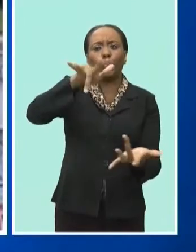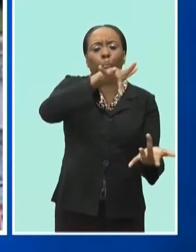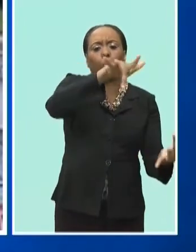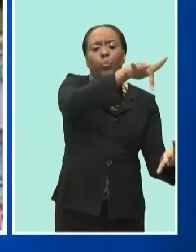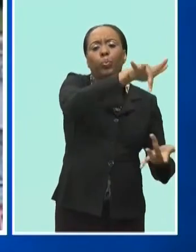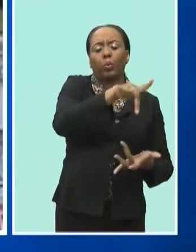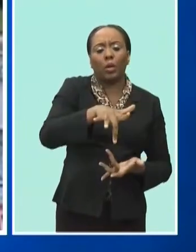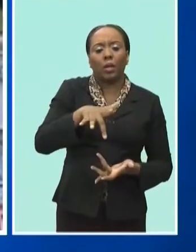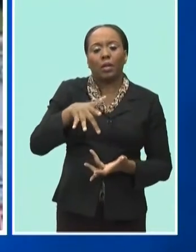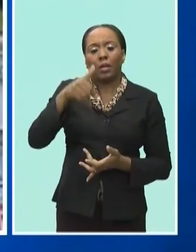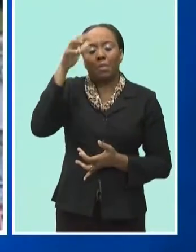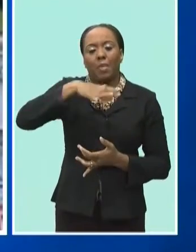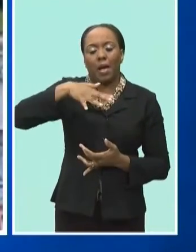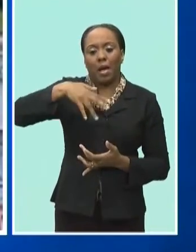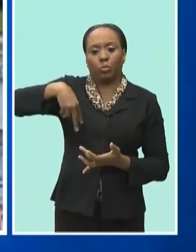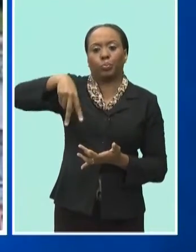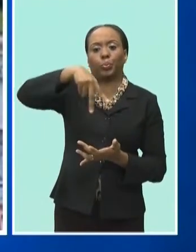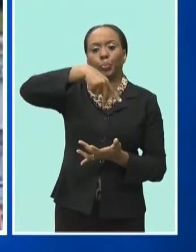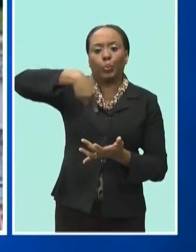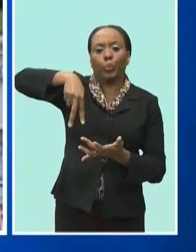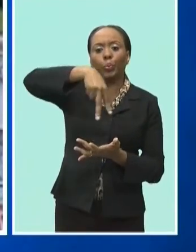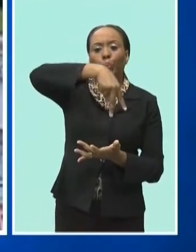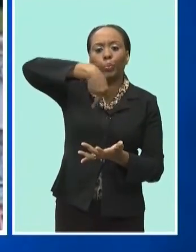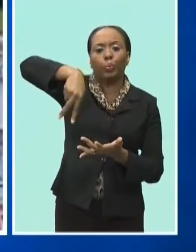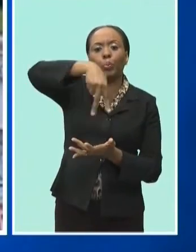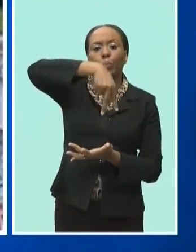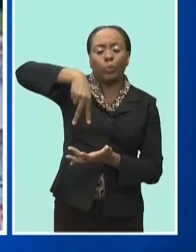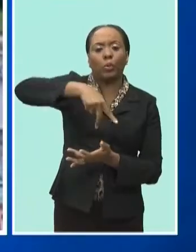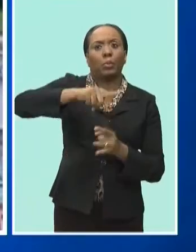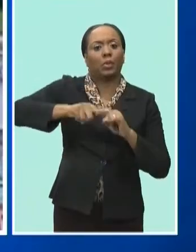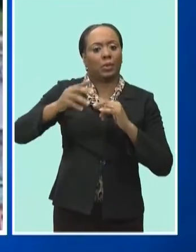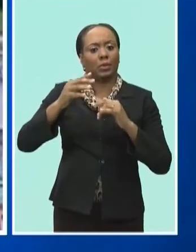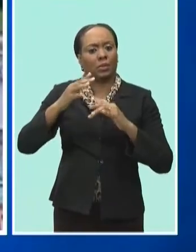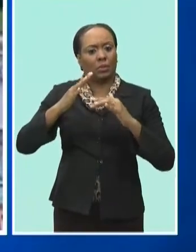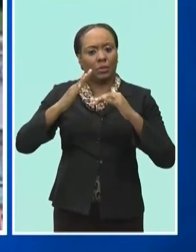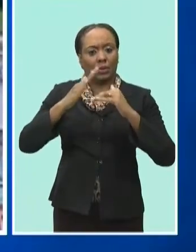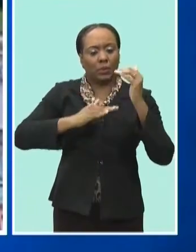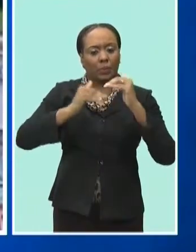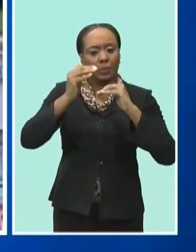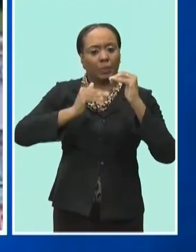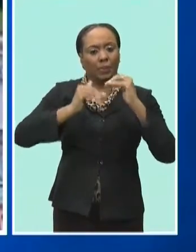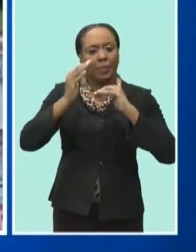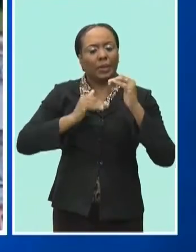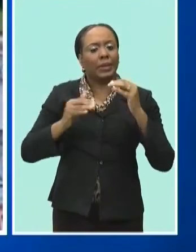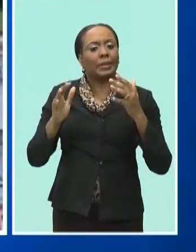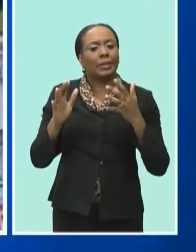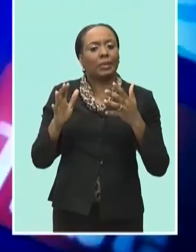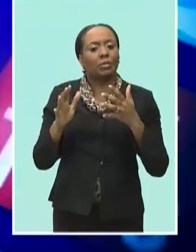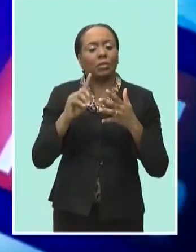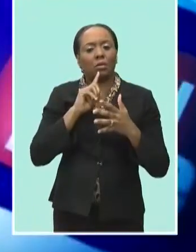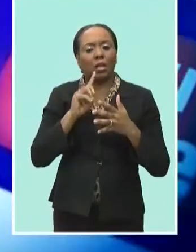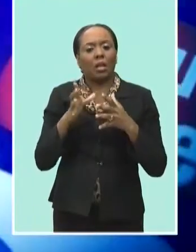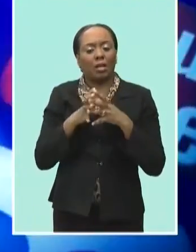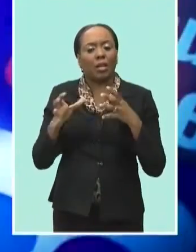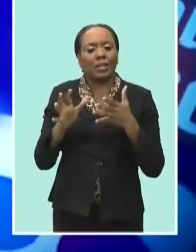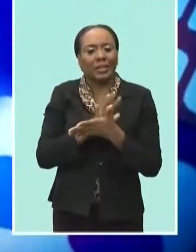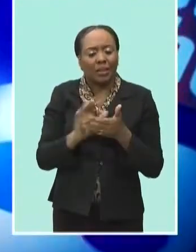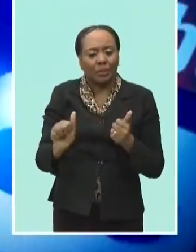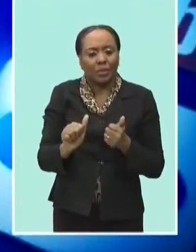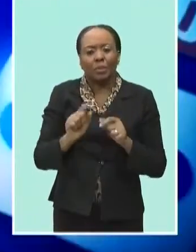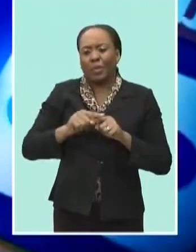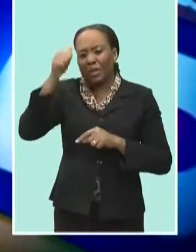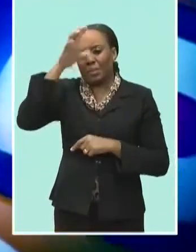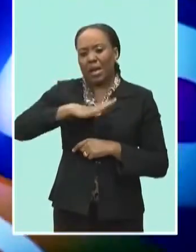it only twirled him around a few times, but the building nearby did sustain some serious damage. And Pope